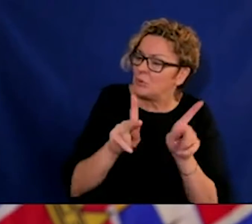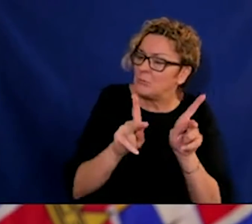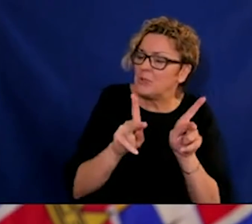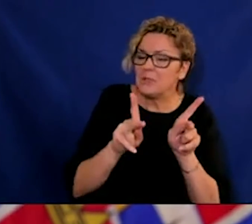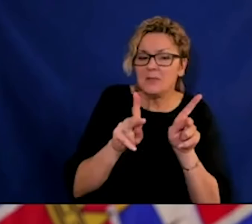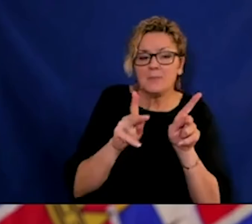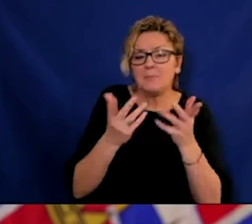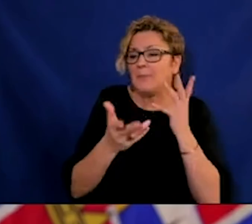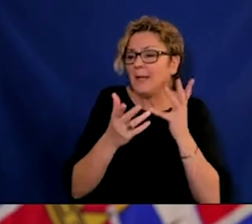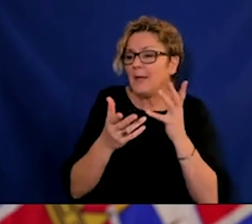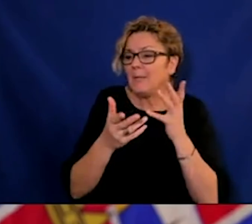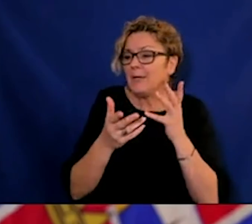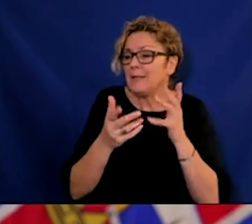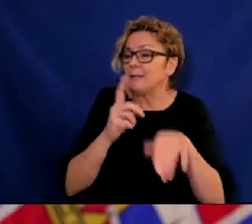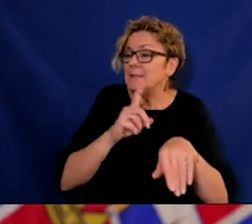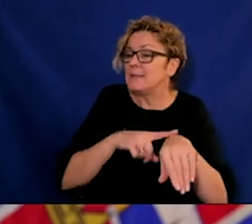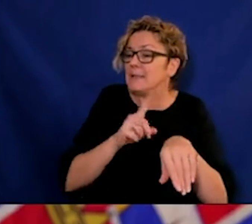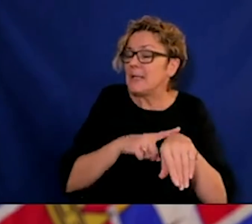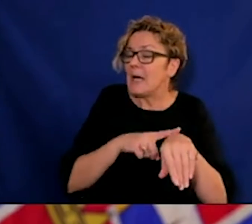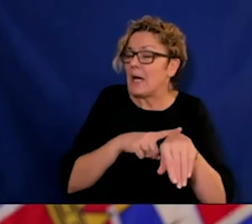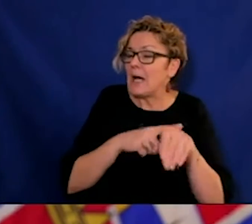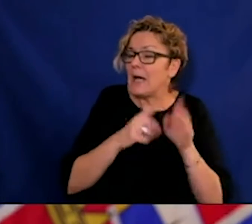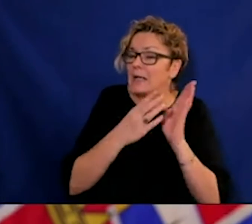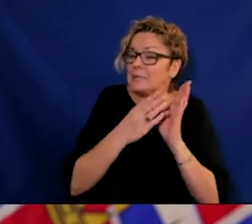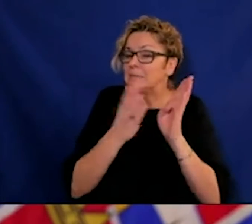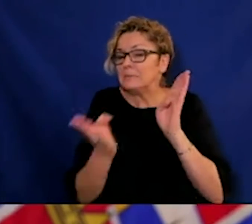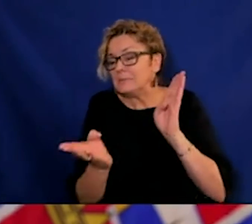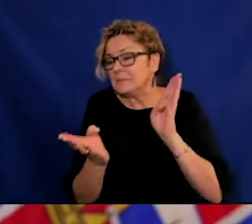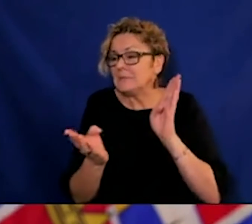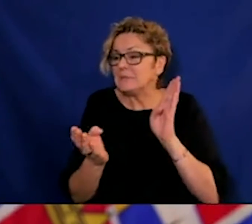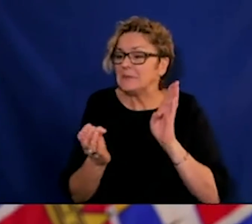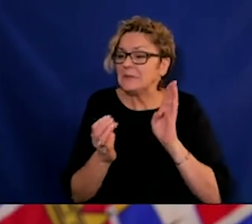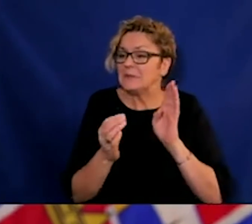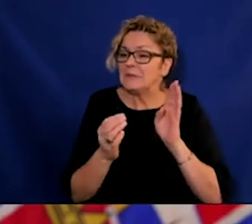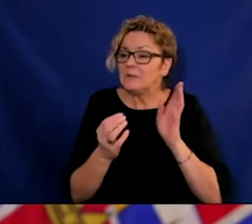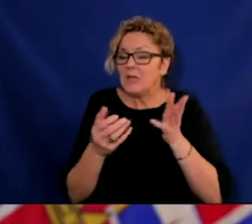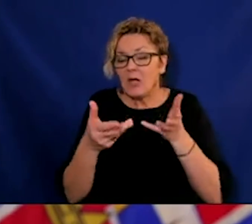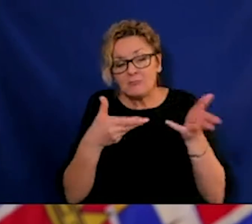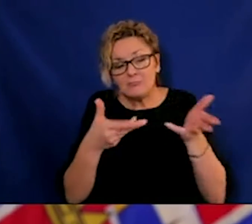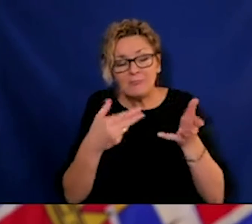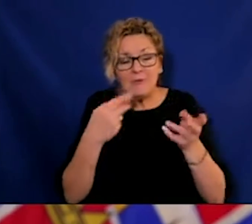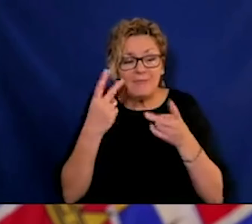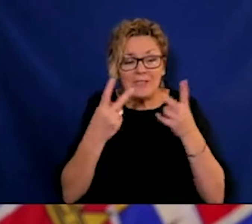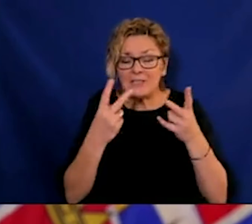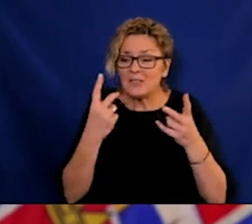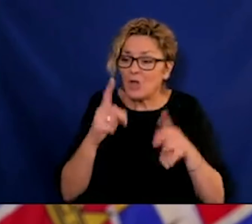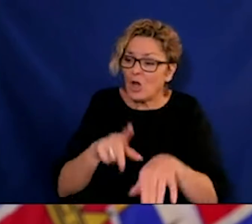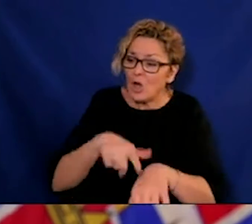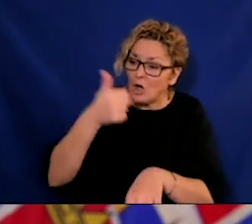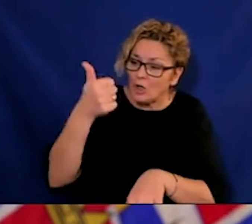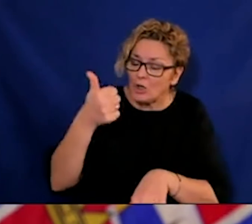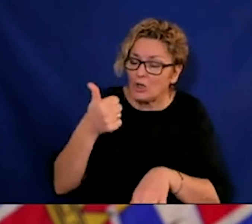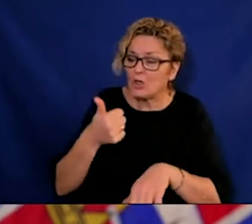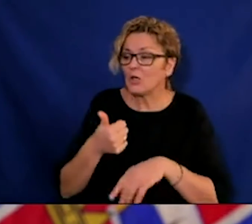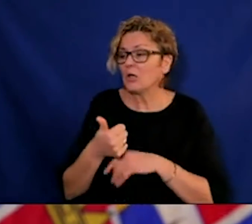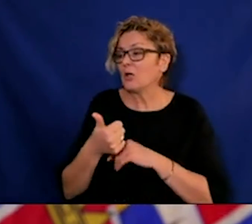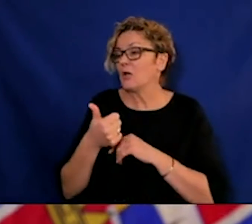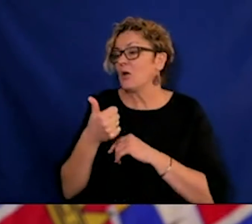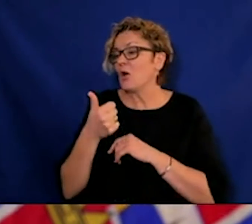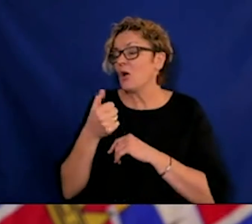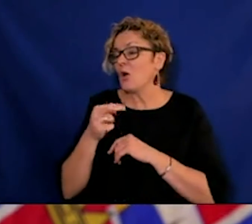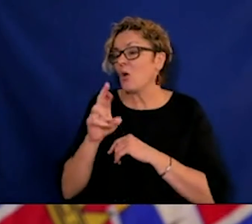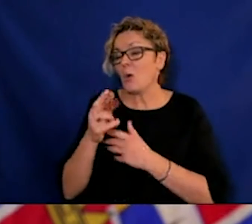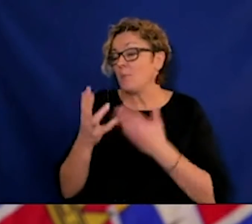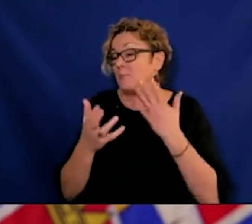where they're not causing so much work for the disease, and disease. But they need more clear direction to the staff, operators to